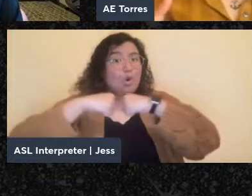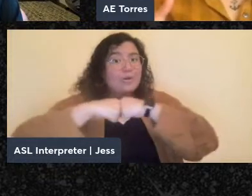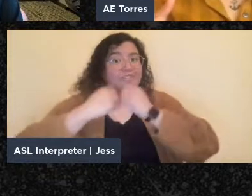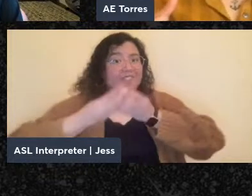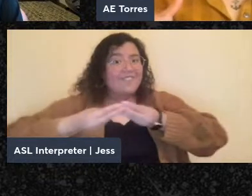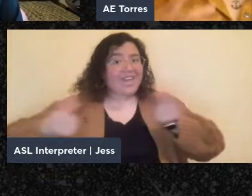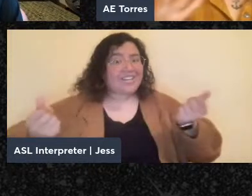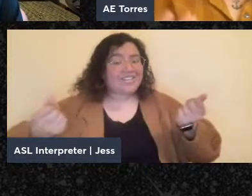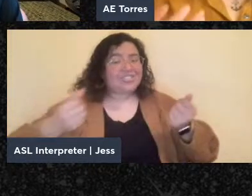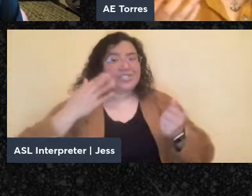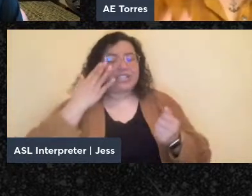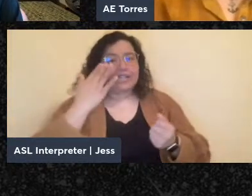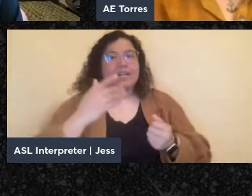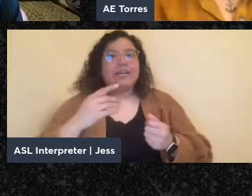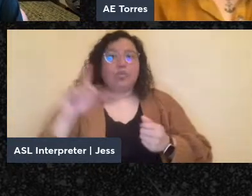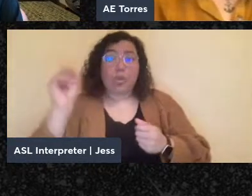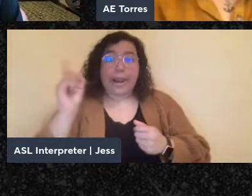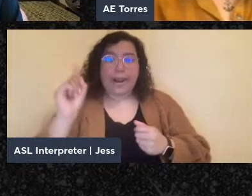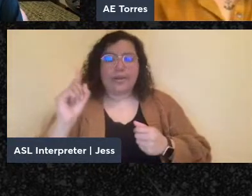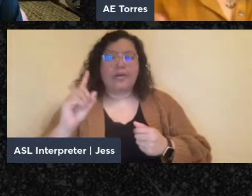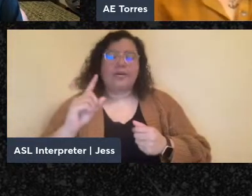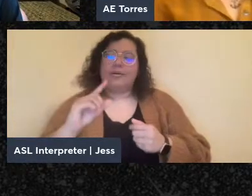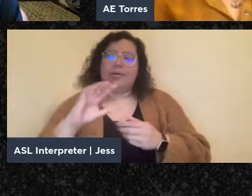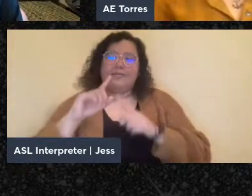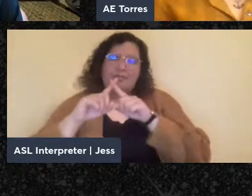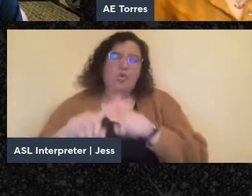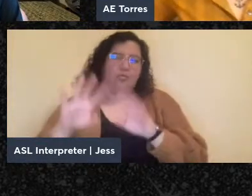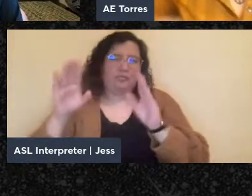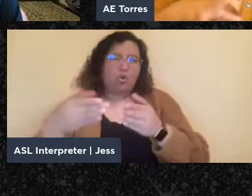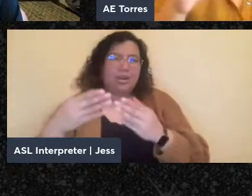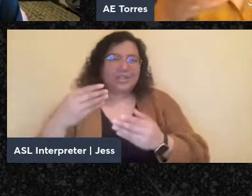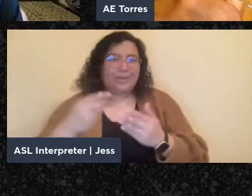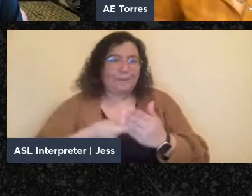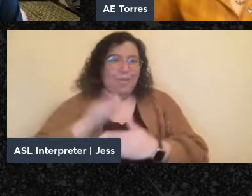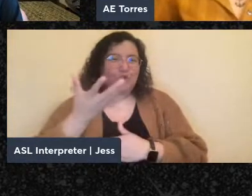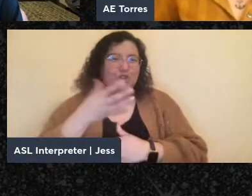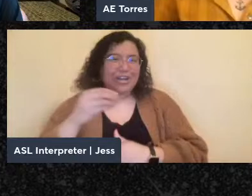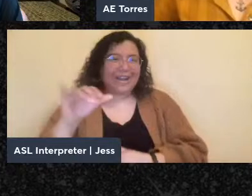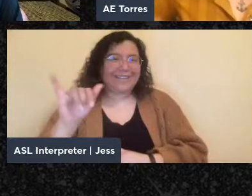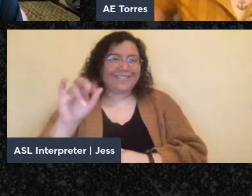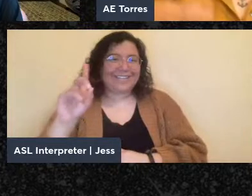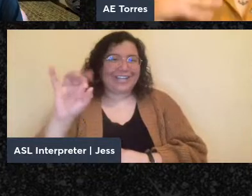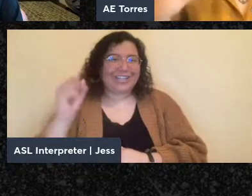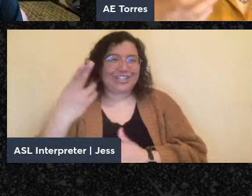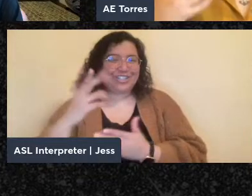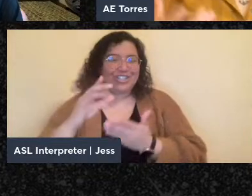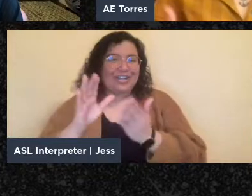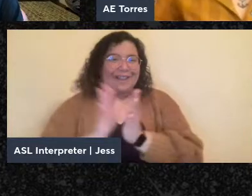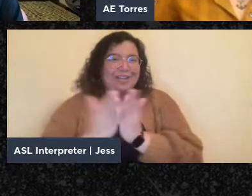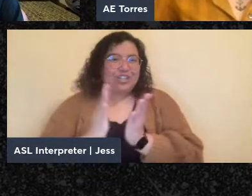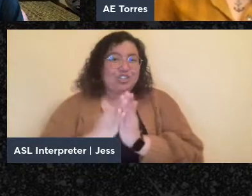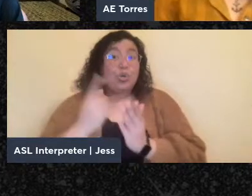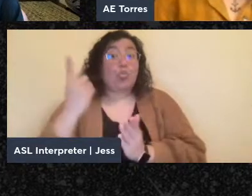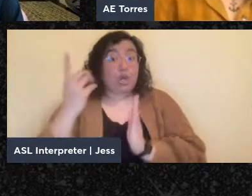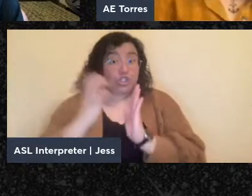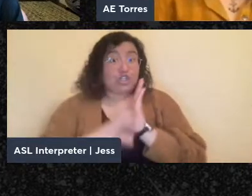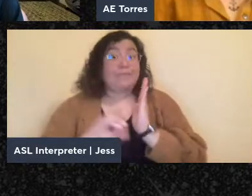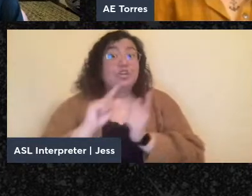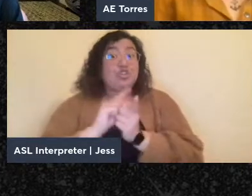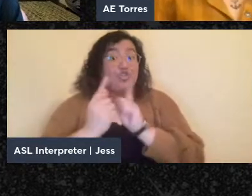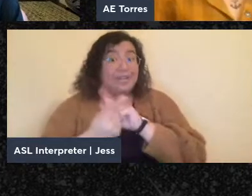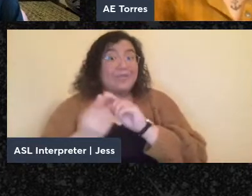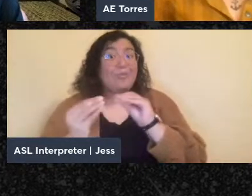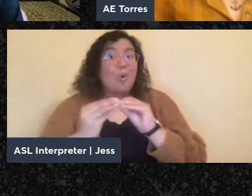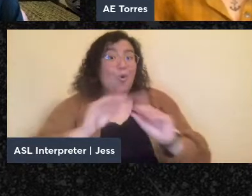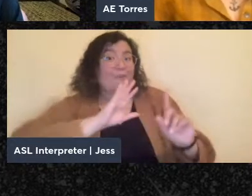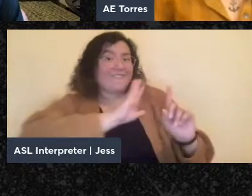all on poetry and Yiddish anarchist literature. So there is a chapter that translates some more of